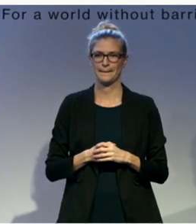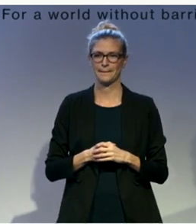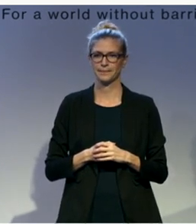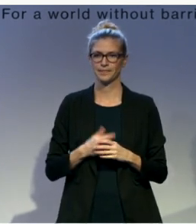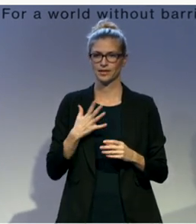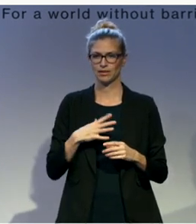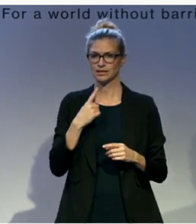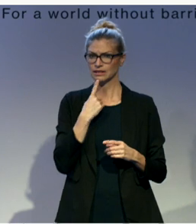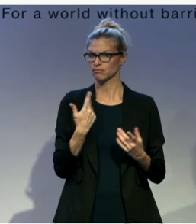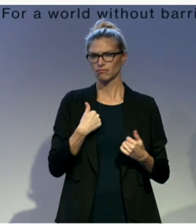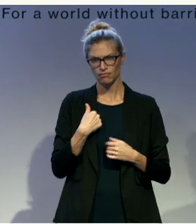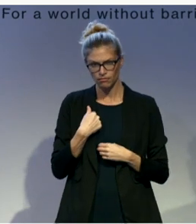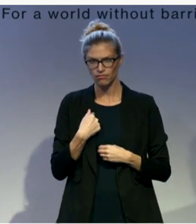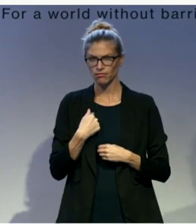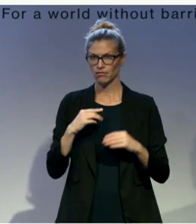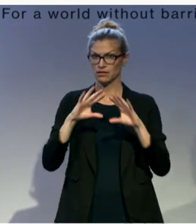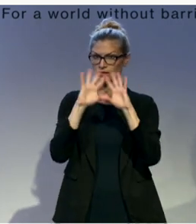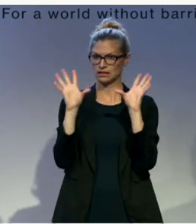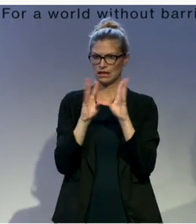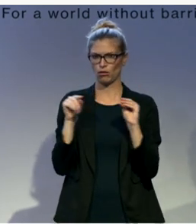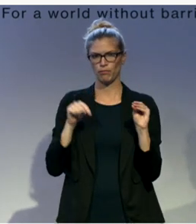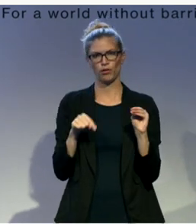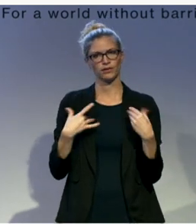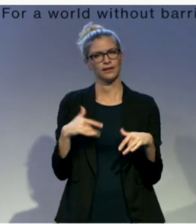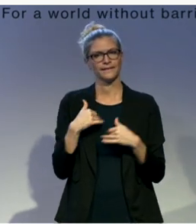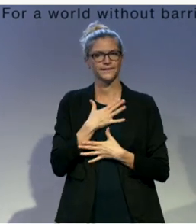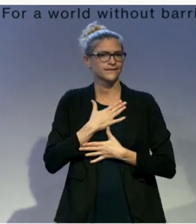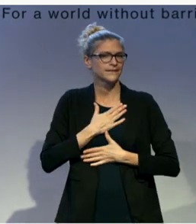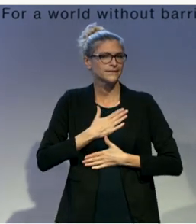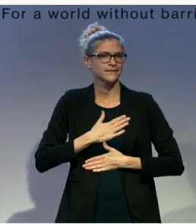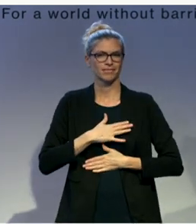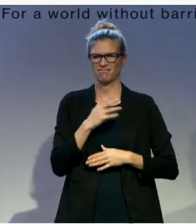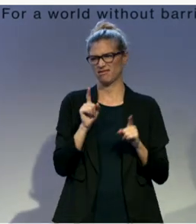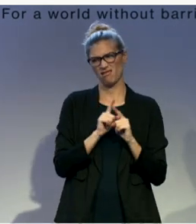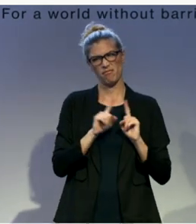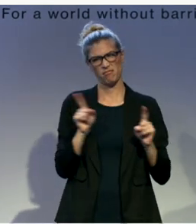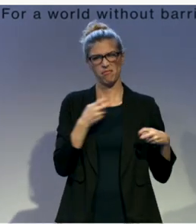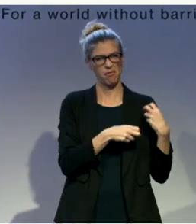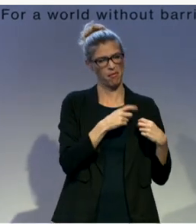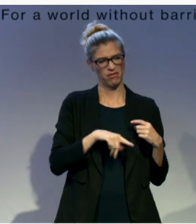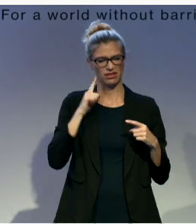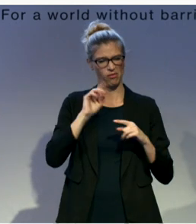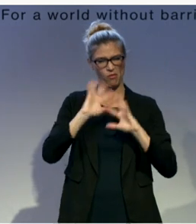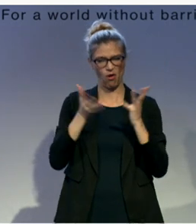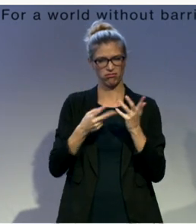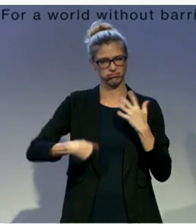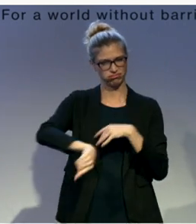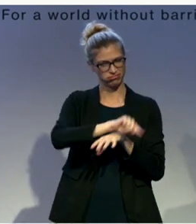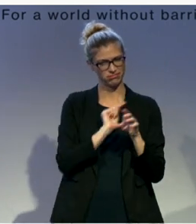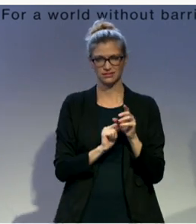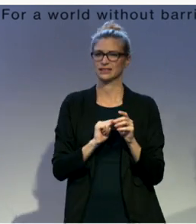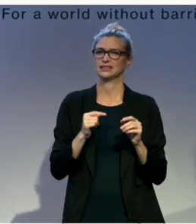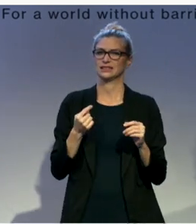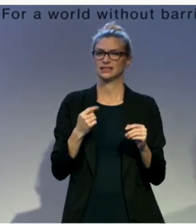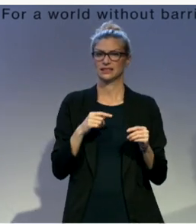Project the most is the fact that we all face the same problems globally, and each country or each innovation